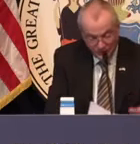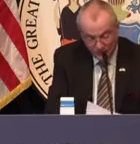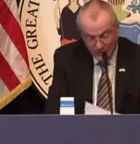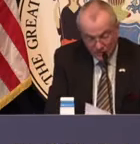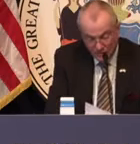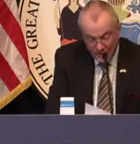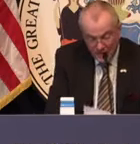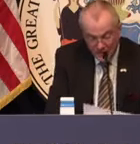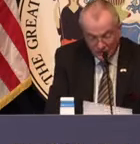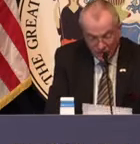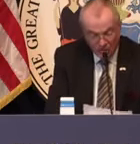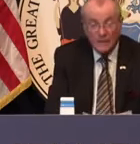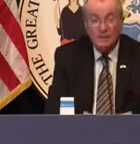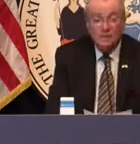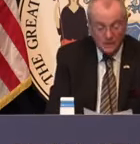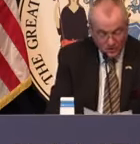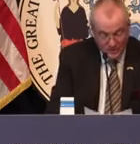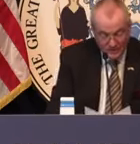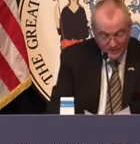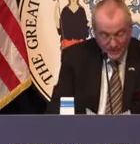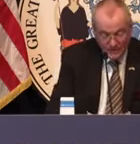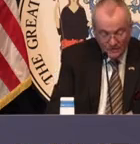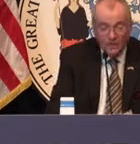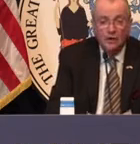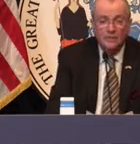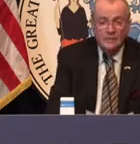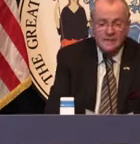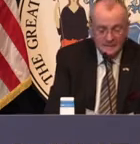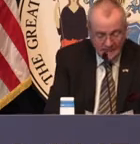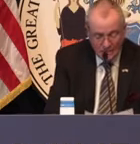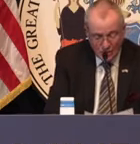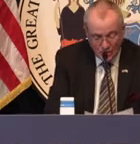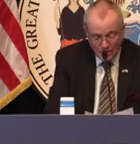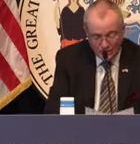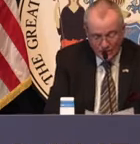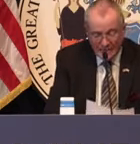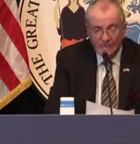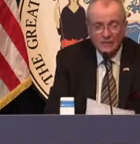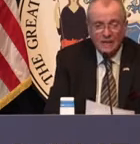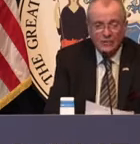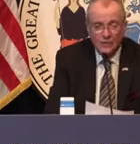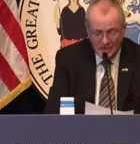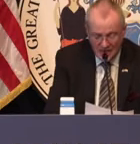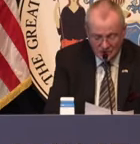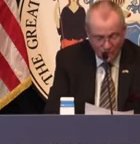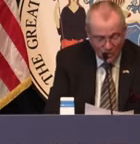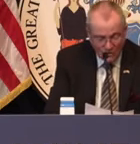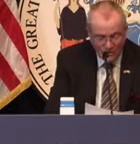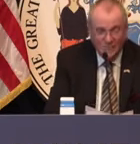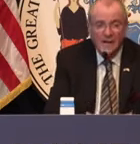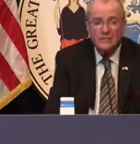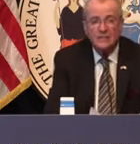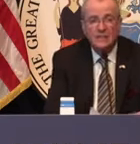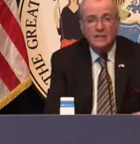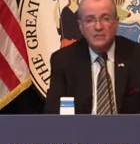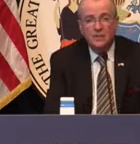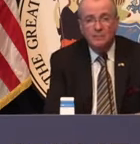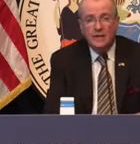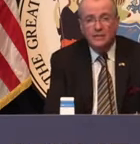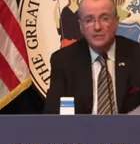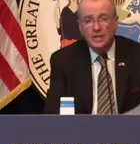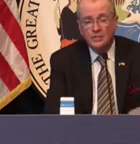hospitals, the number of patients currently being treated for COVID-19 decreased again. It's now 3,405.